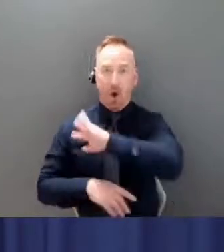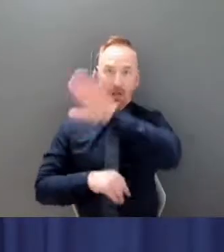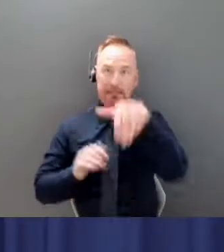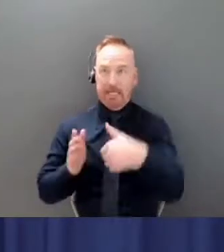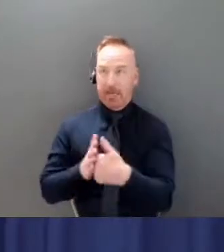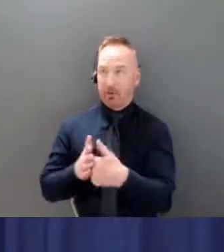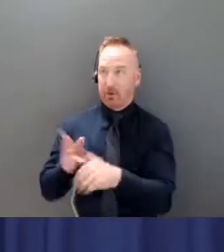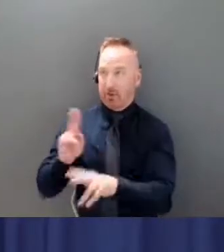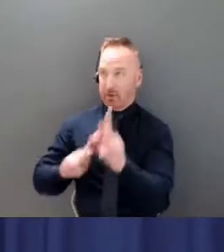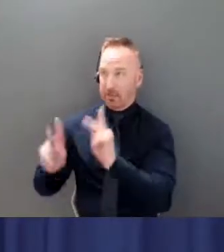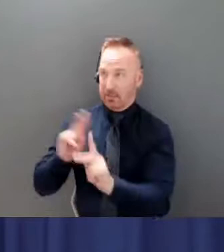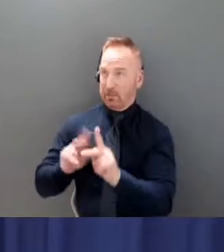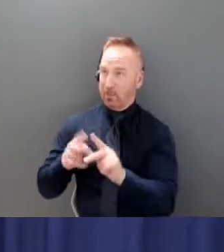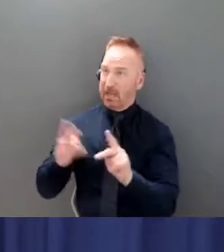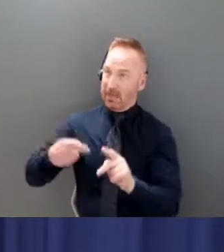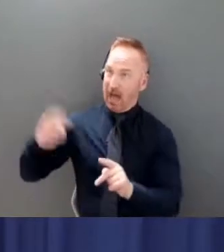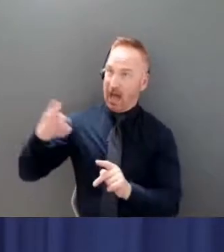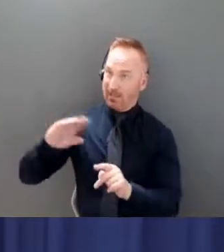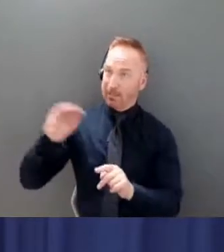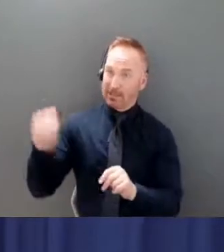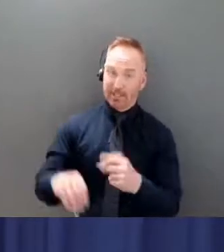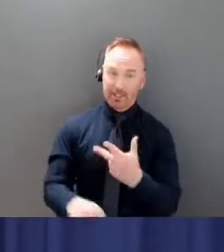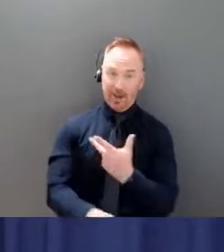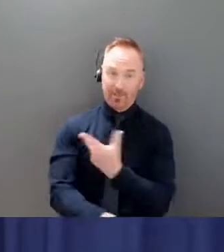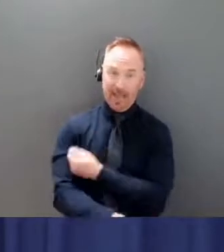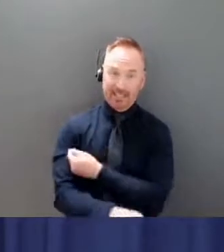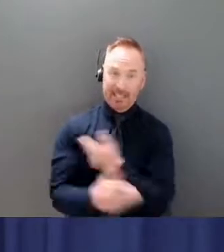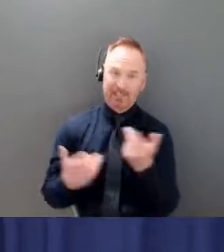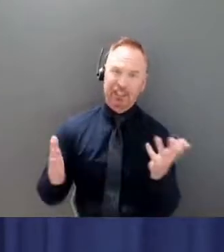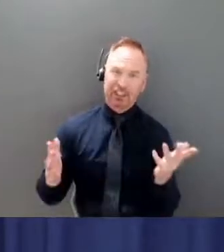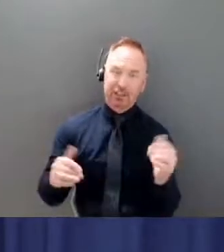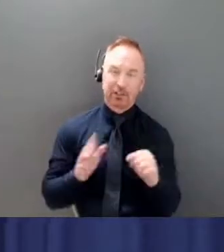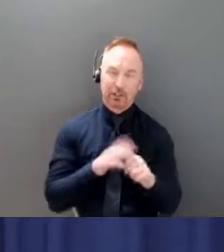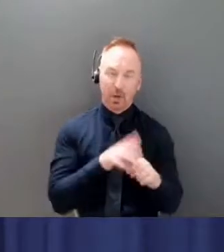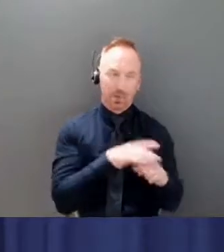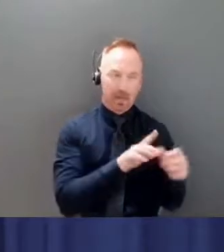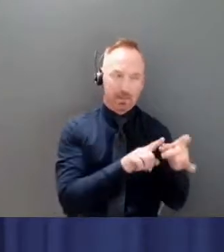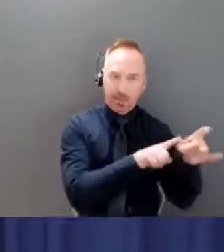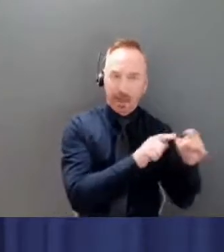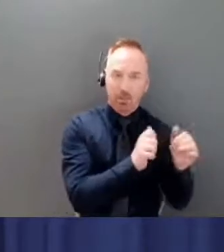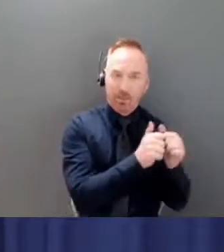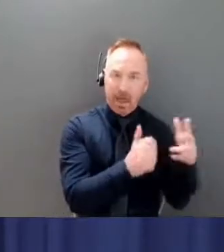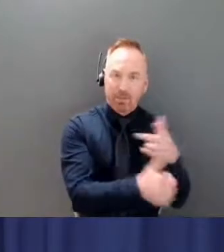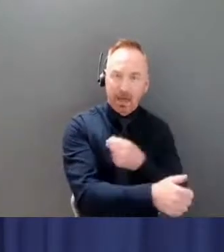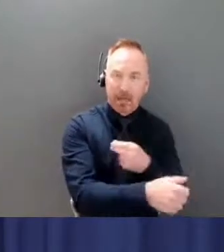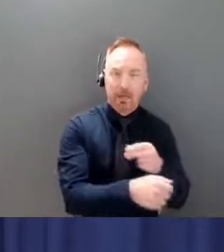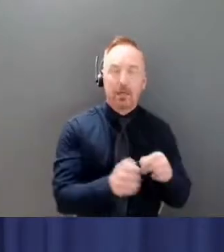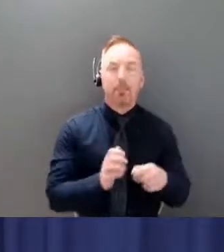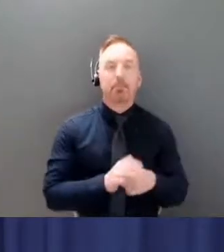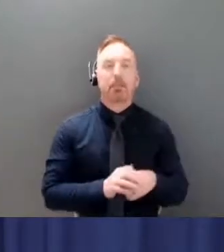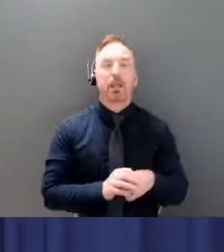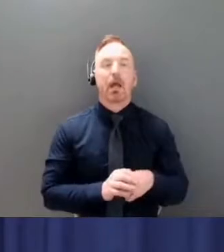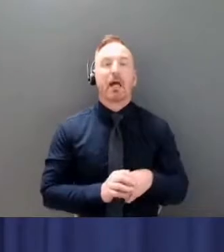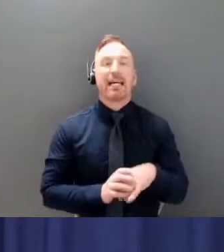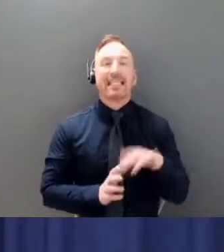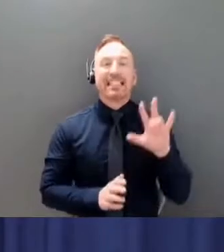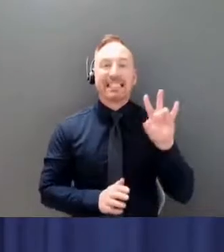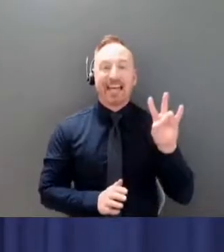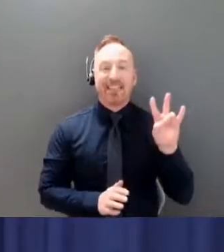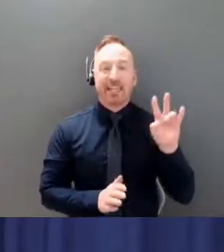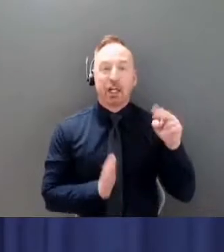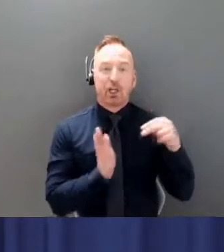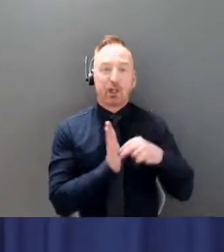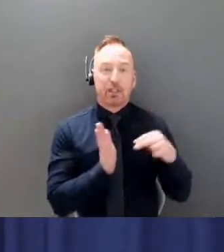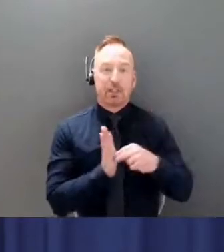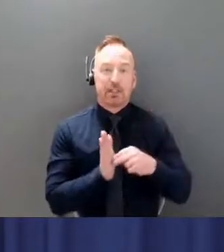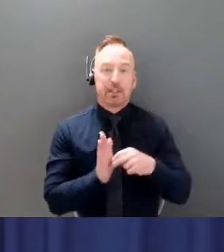and will be of interest to our counterparts. Positive response. Positive We have seven nurses on the way from Ontario. Ontario.